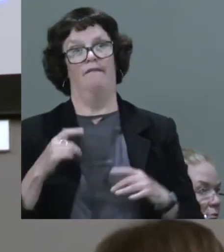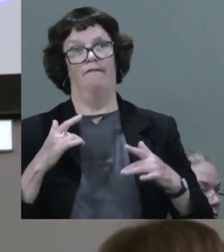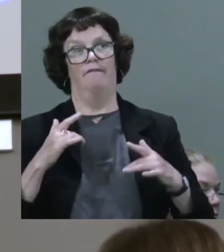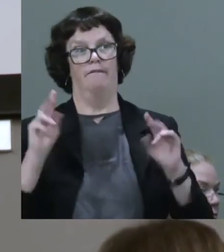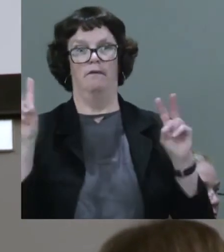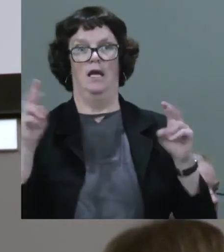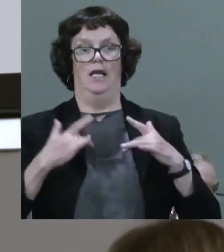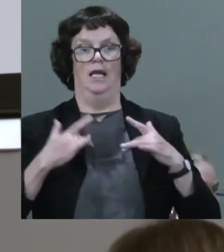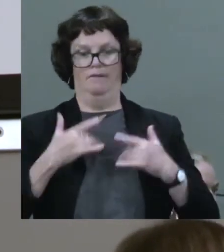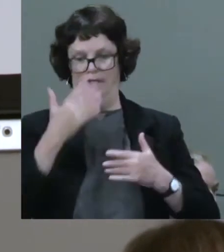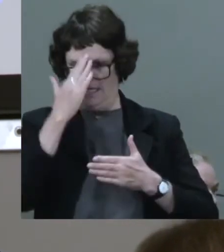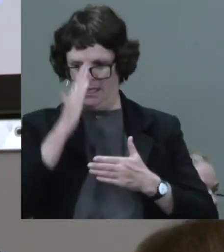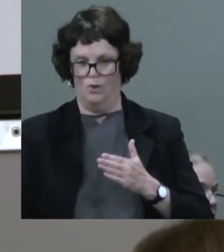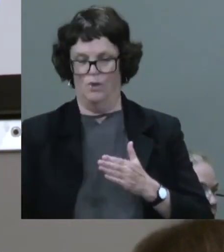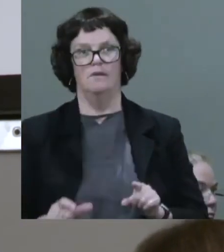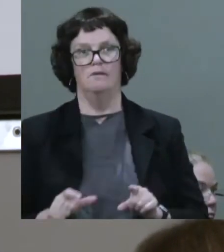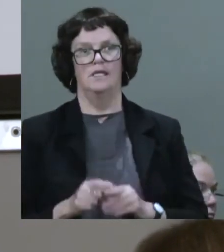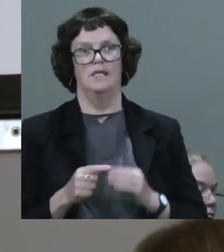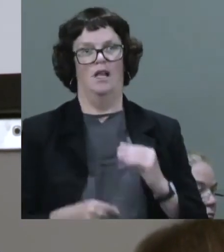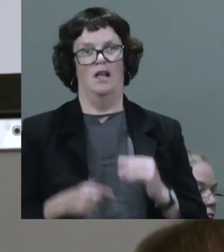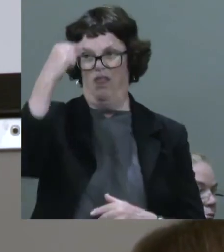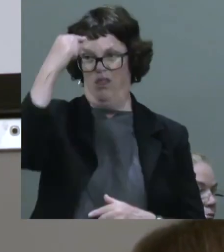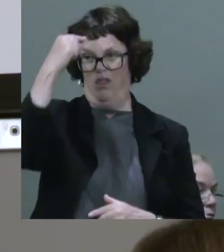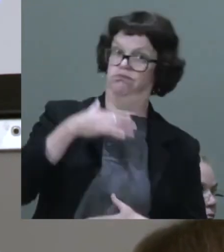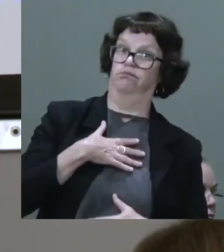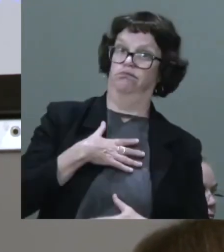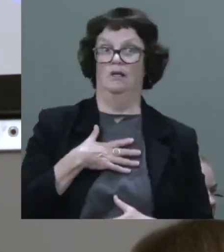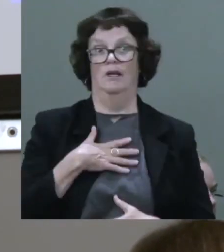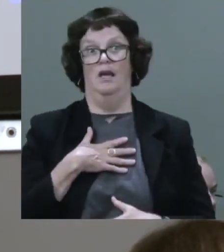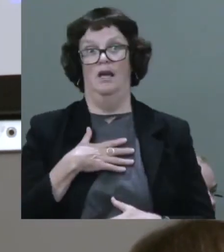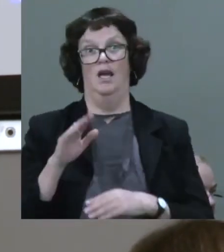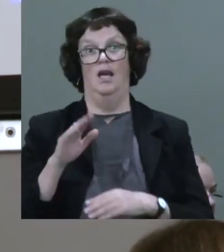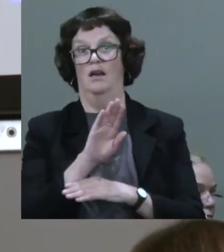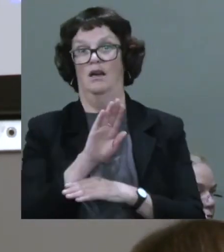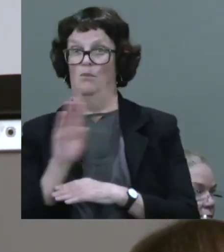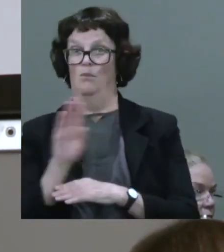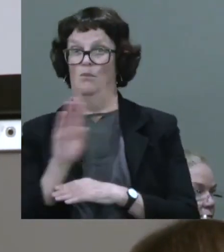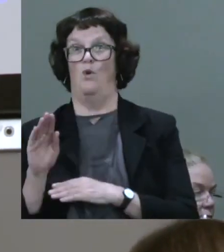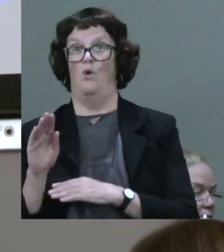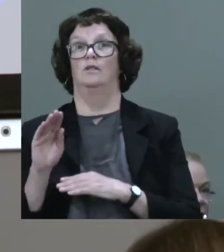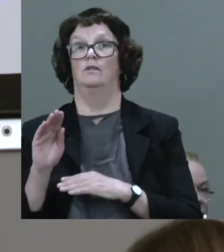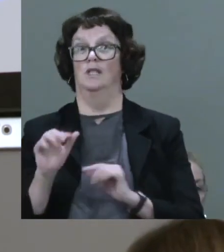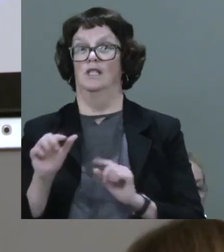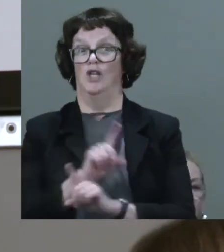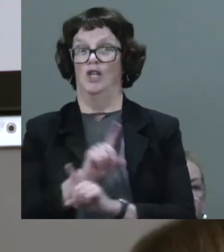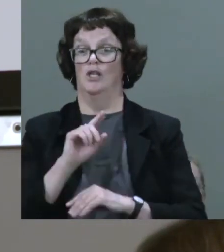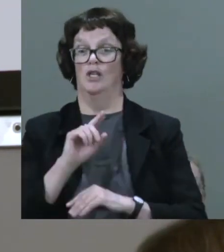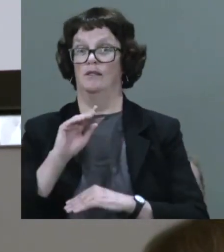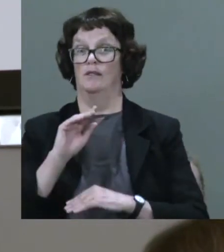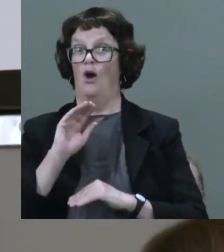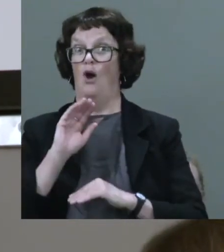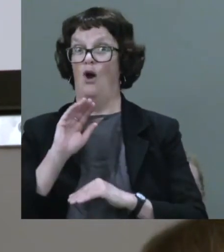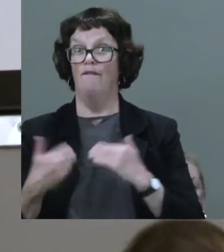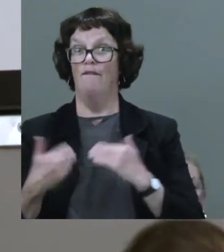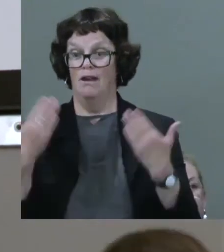And I thought, well, unless you change the board overnight, I don't think that's quite true. And I queried that a little bit